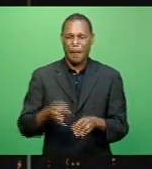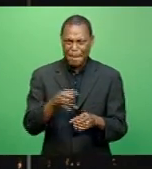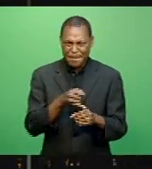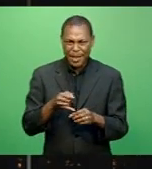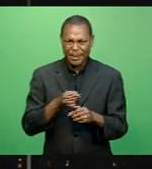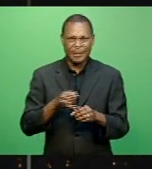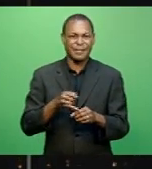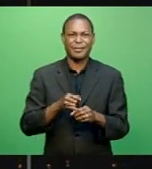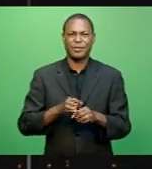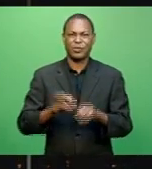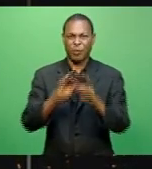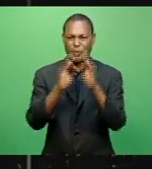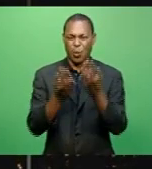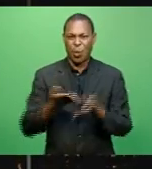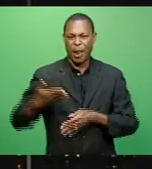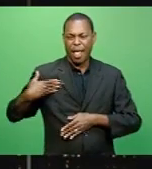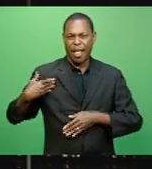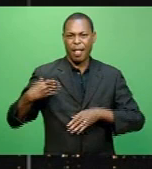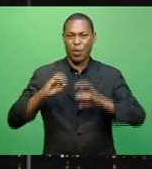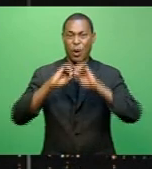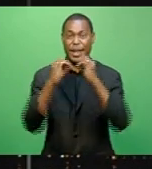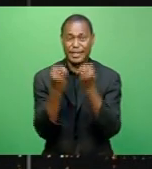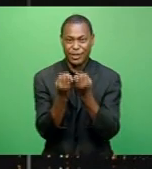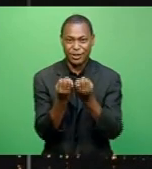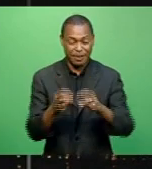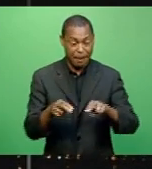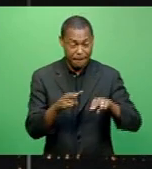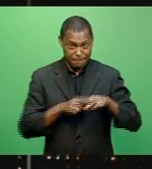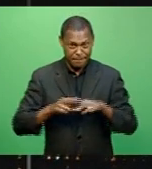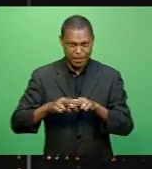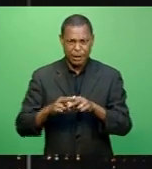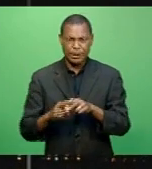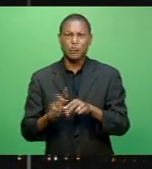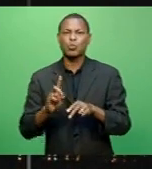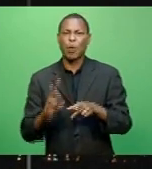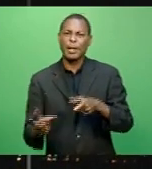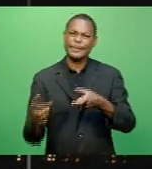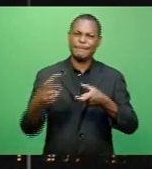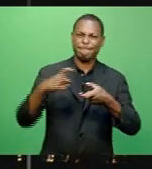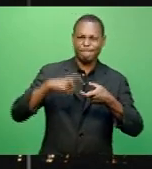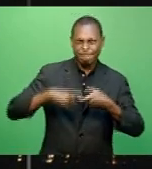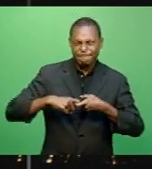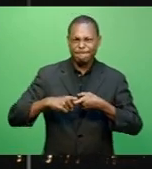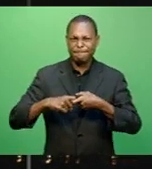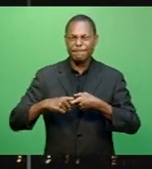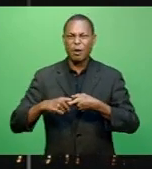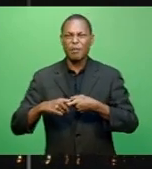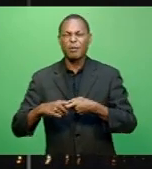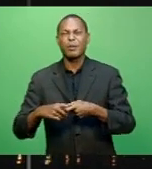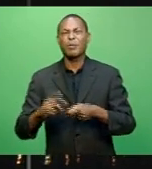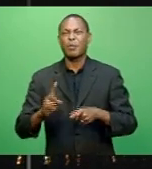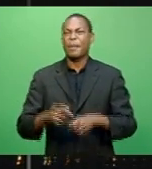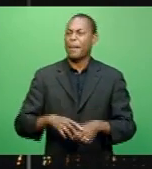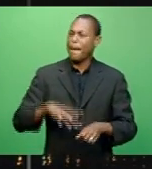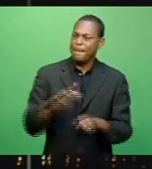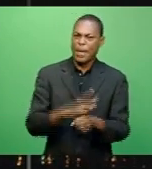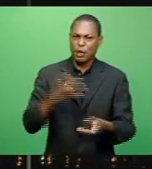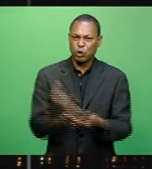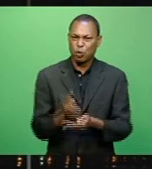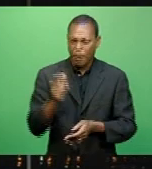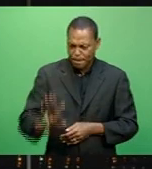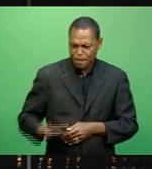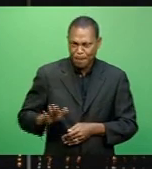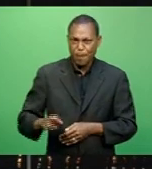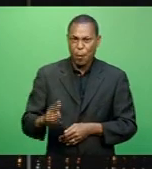from the World Health Organization. Fiji is part of the COVAX facility, which is committed to ensuring that poorer nations